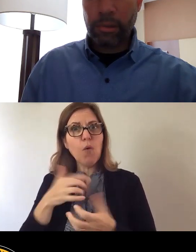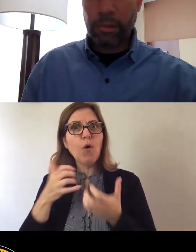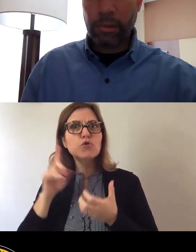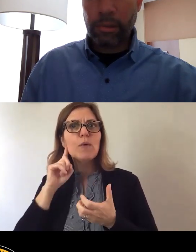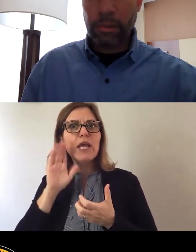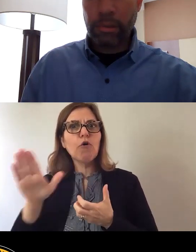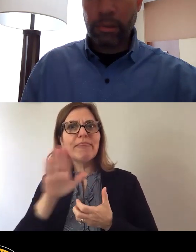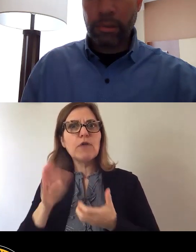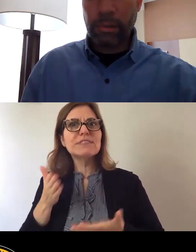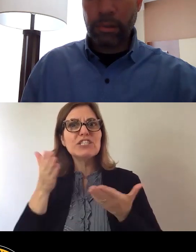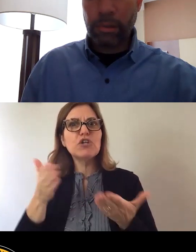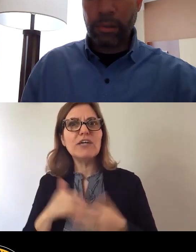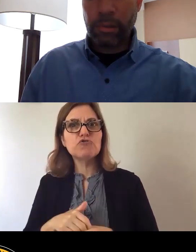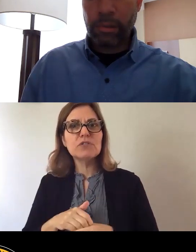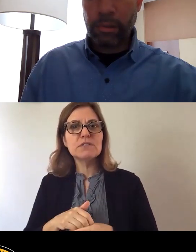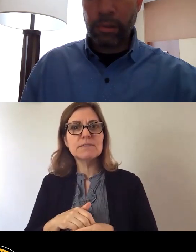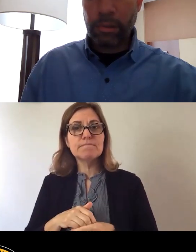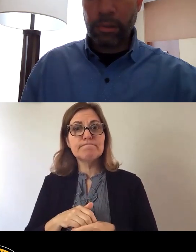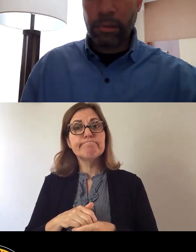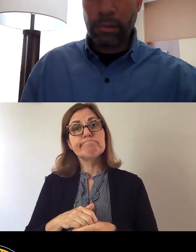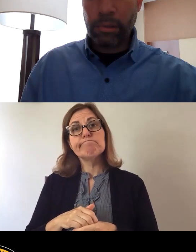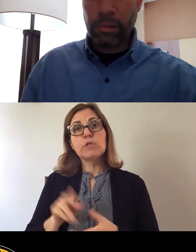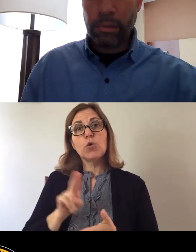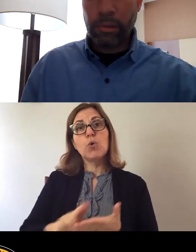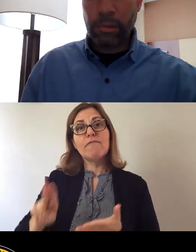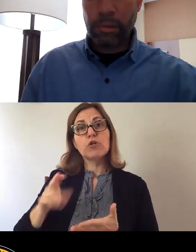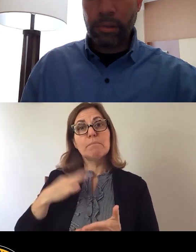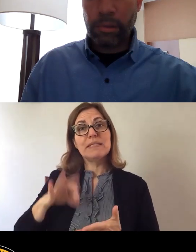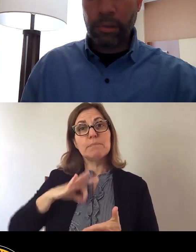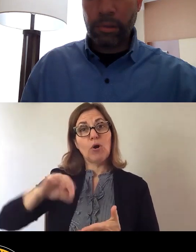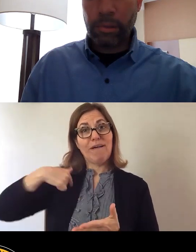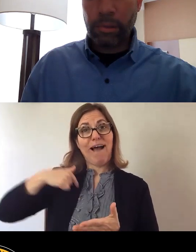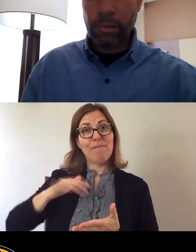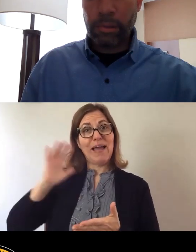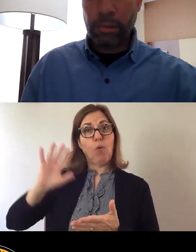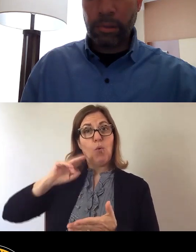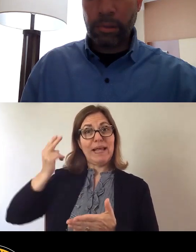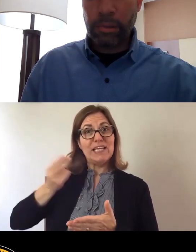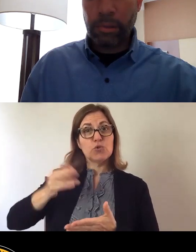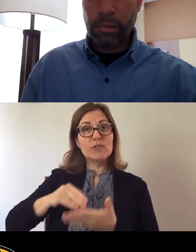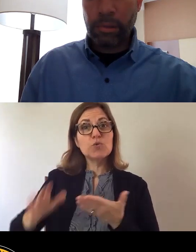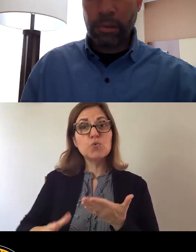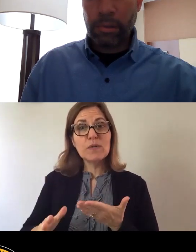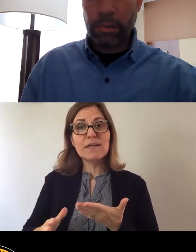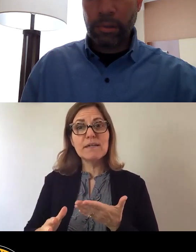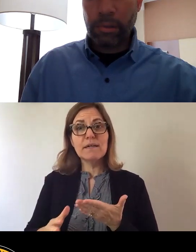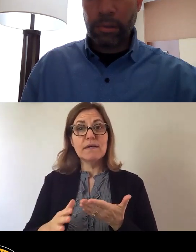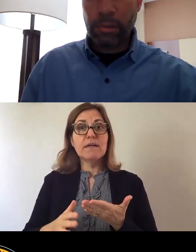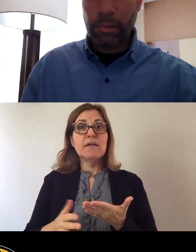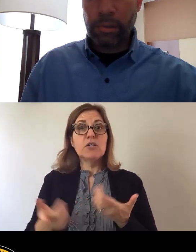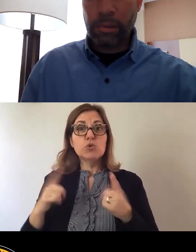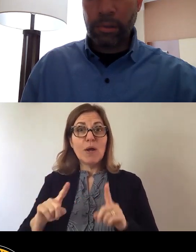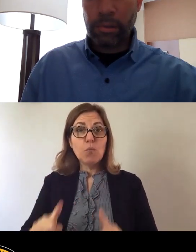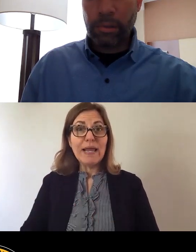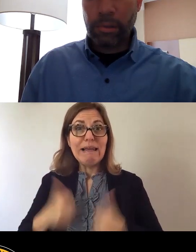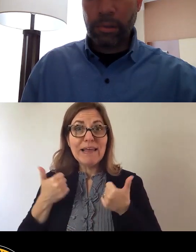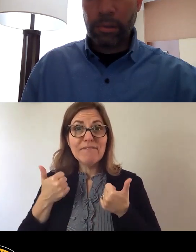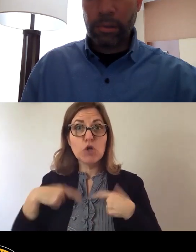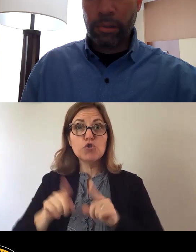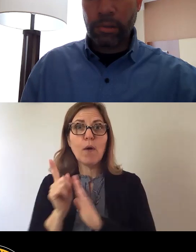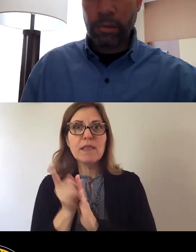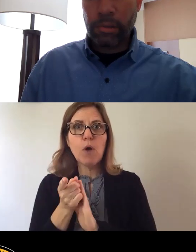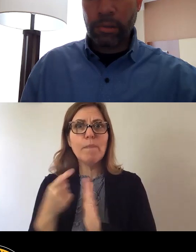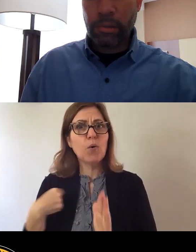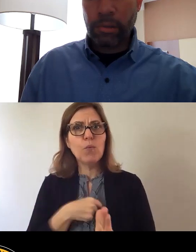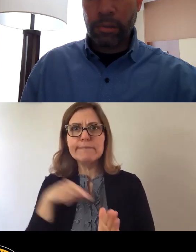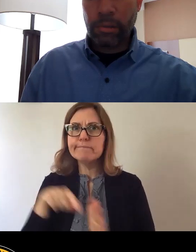an old history student from the University of Pittsburgh, always the question was, do we understand history when we're actually living in that moment? I think we